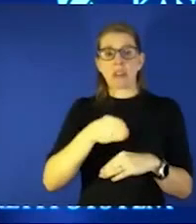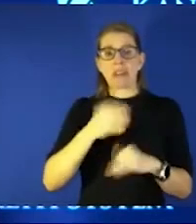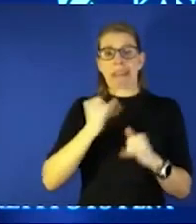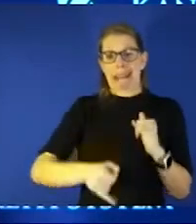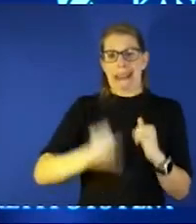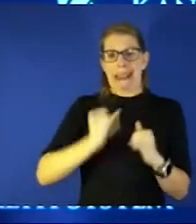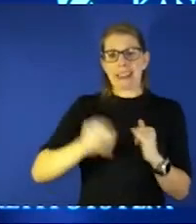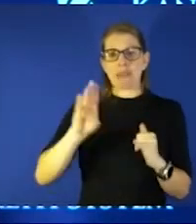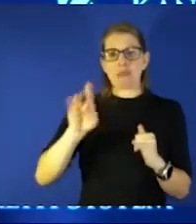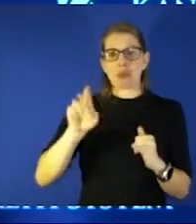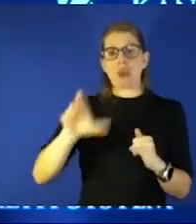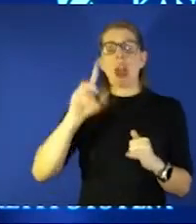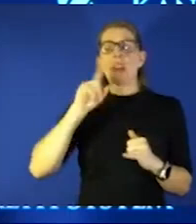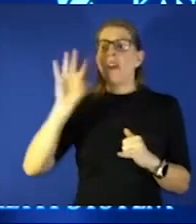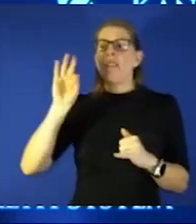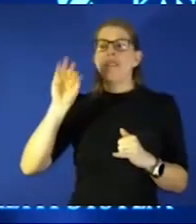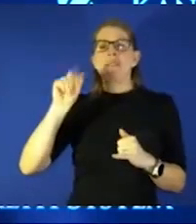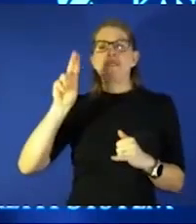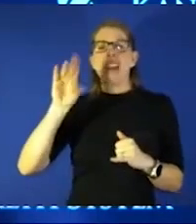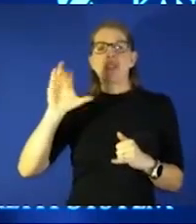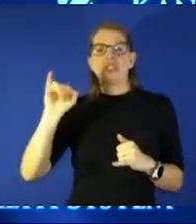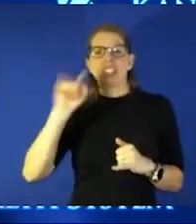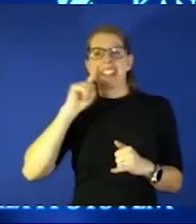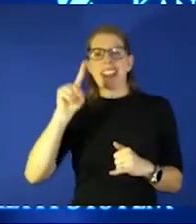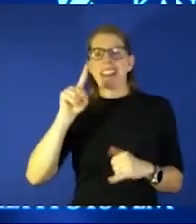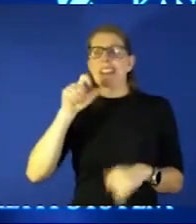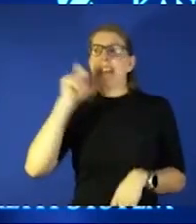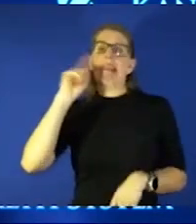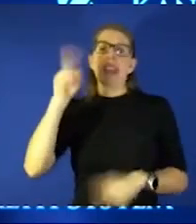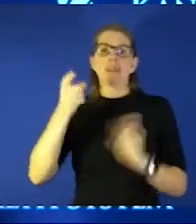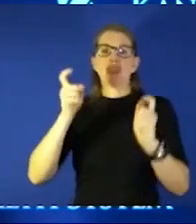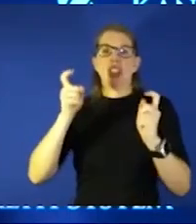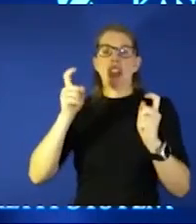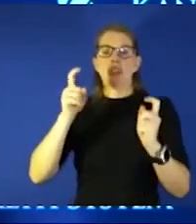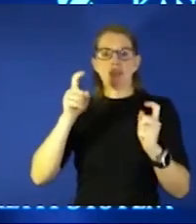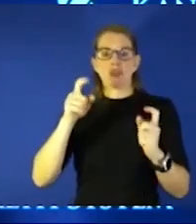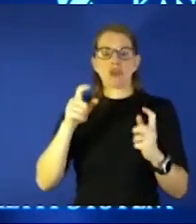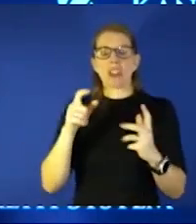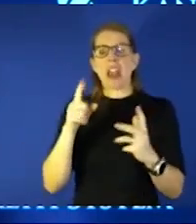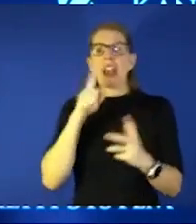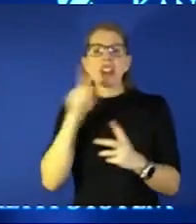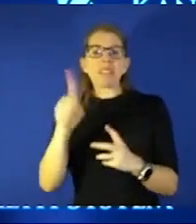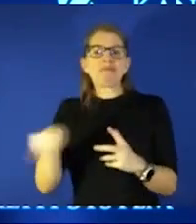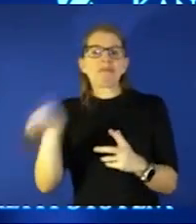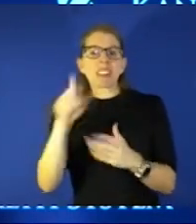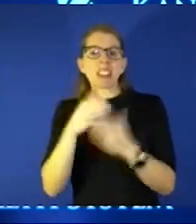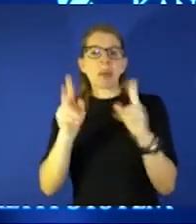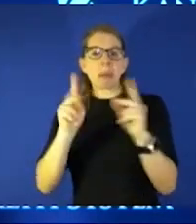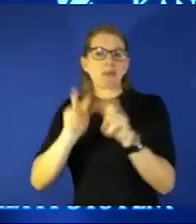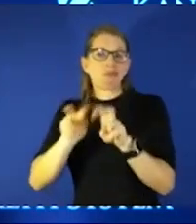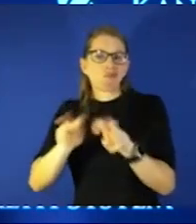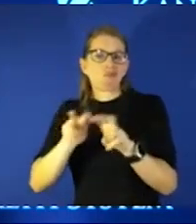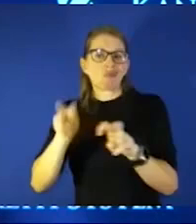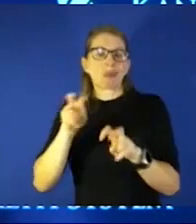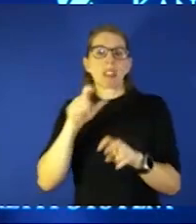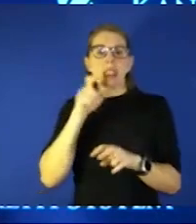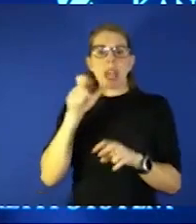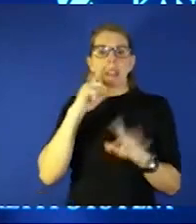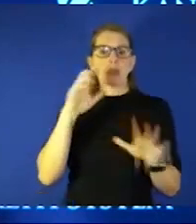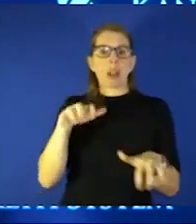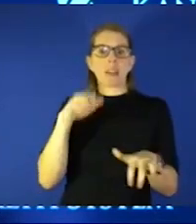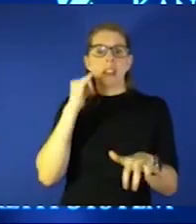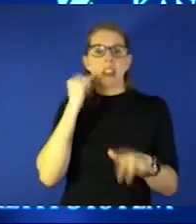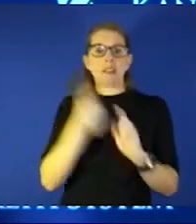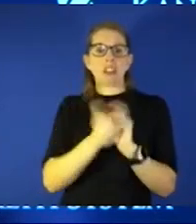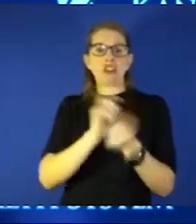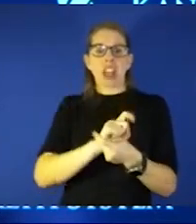i know fauci said he didn't think we're going to have to reconfigure the vaccine i think the full jury's still out on that a little bit we'll see i i wouldn't be surprised to see if we do reconfigure it